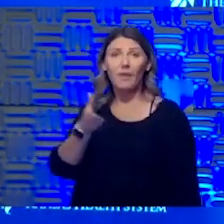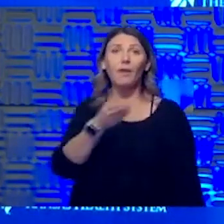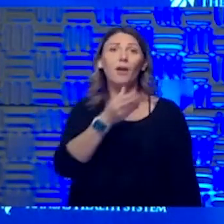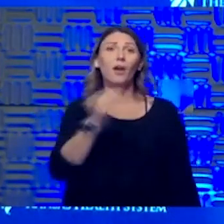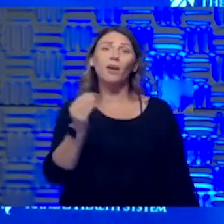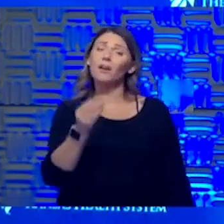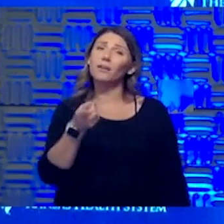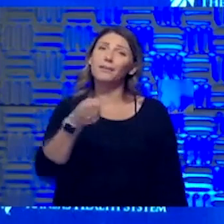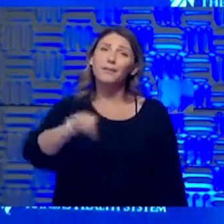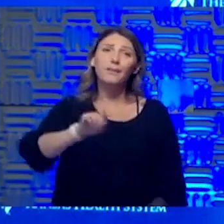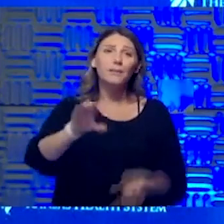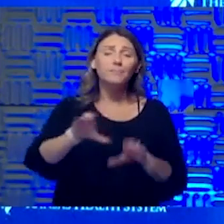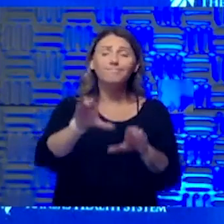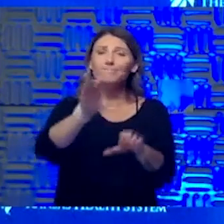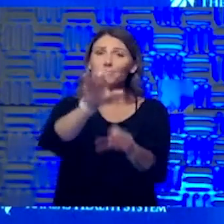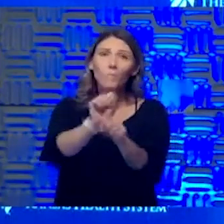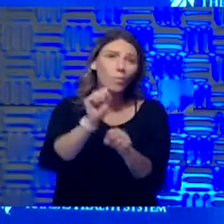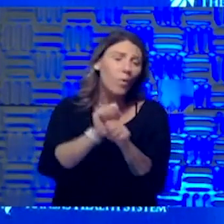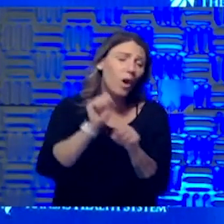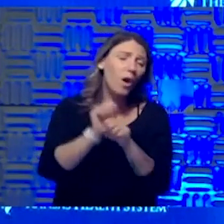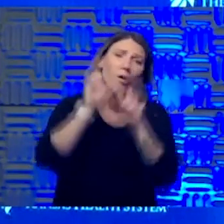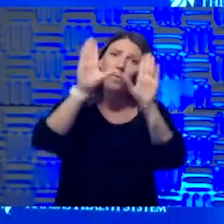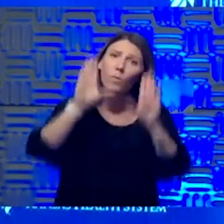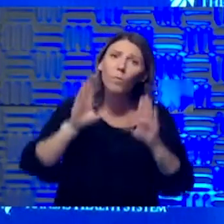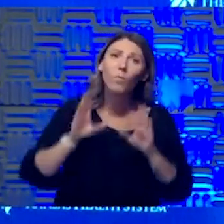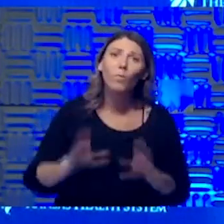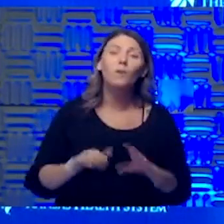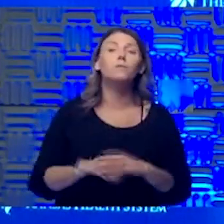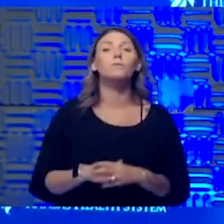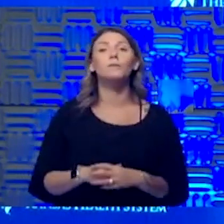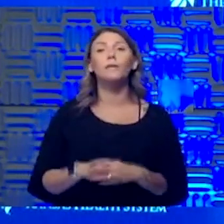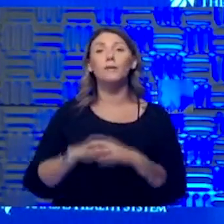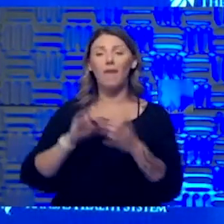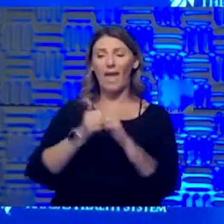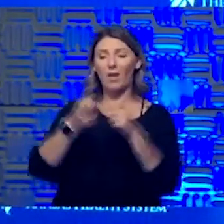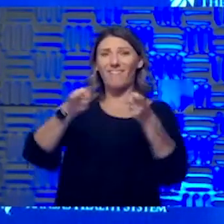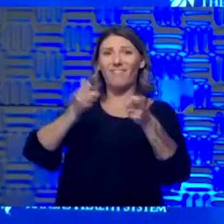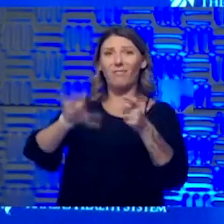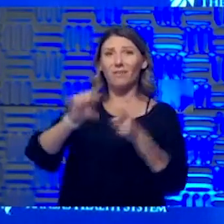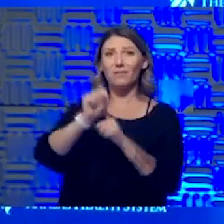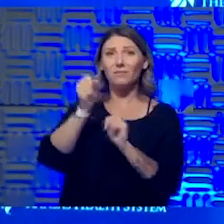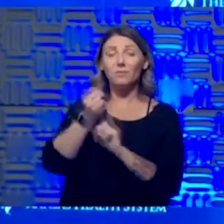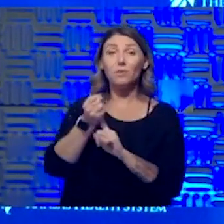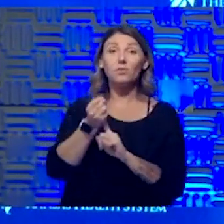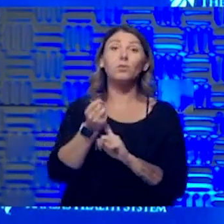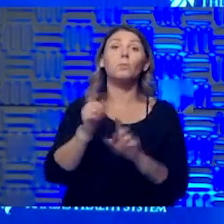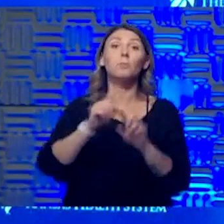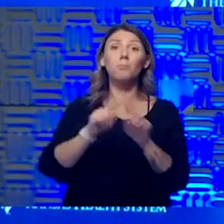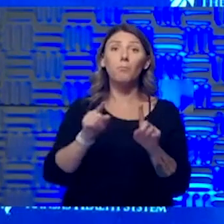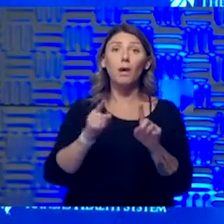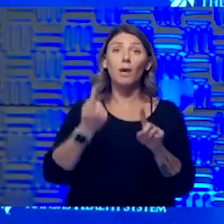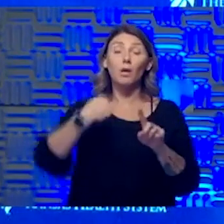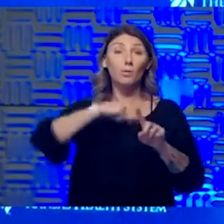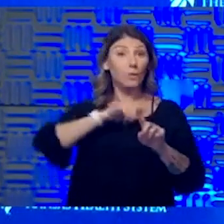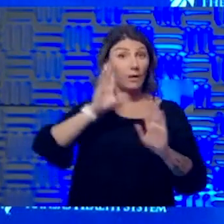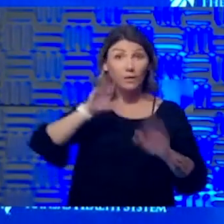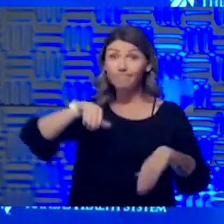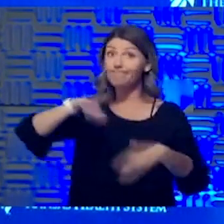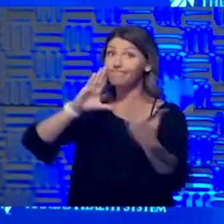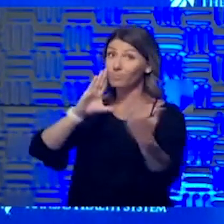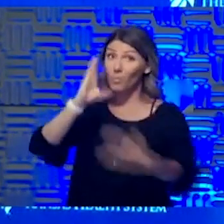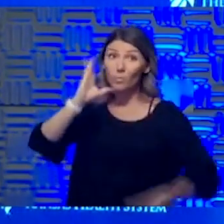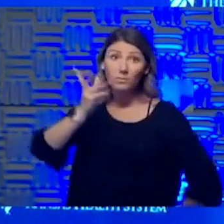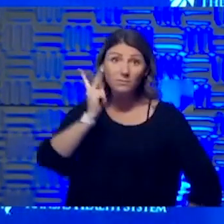have done a good job of handling that. And so this is what we face though. And